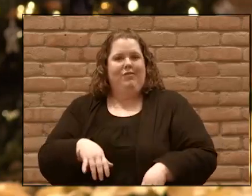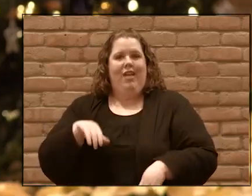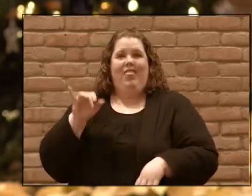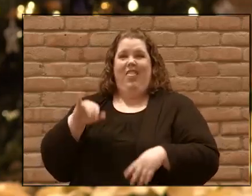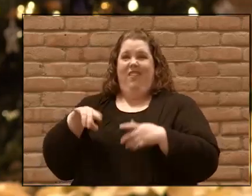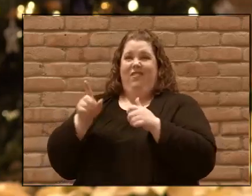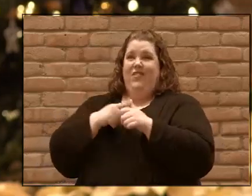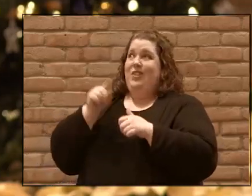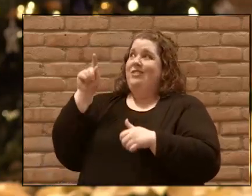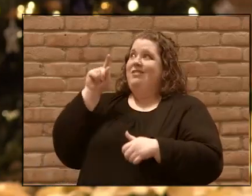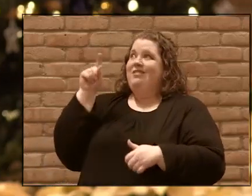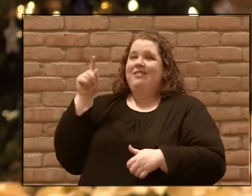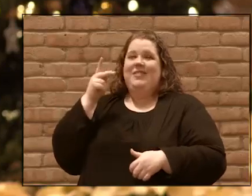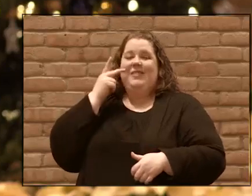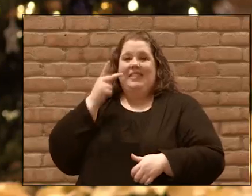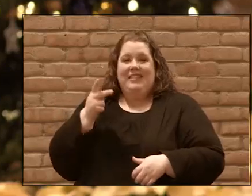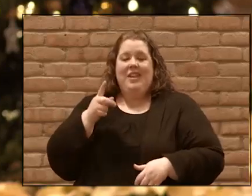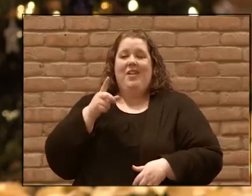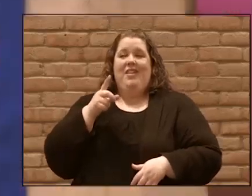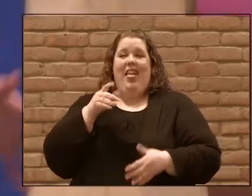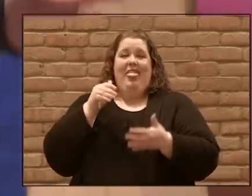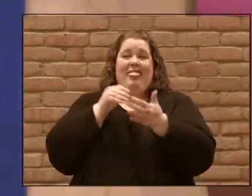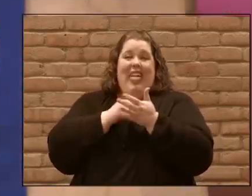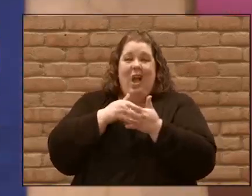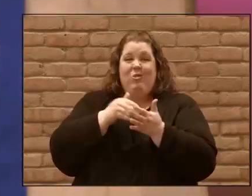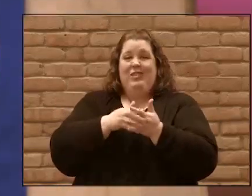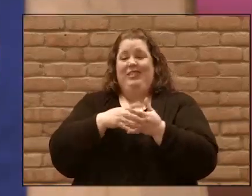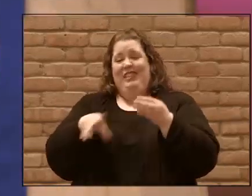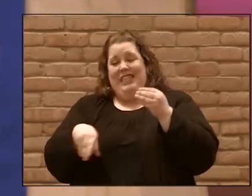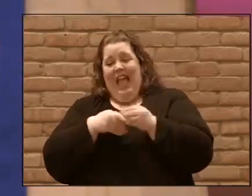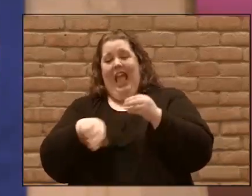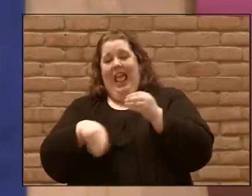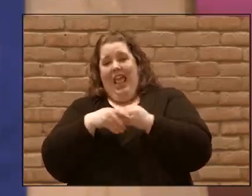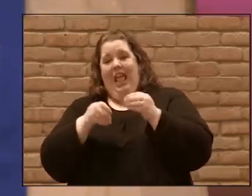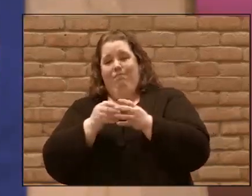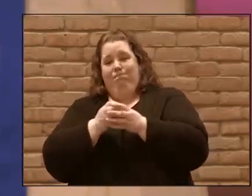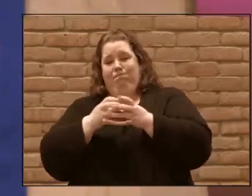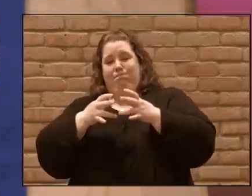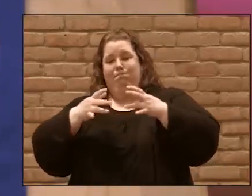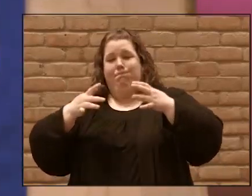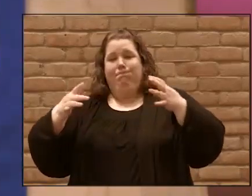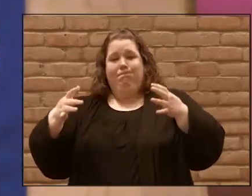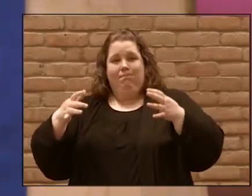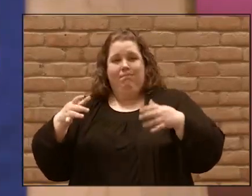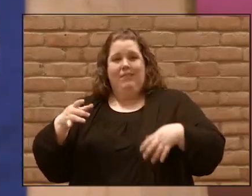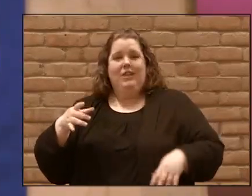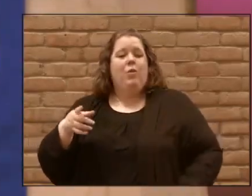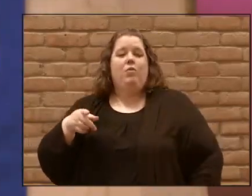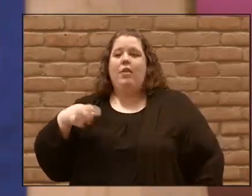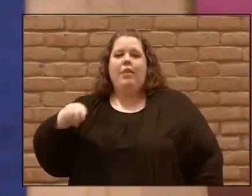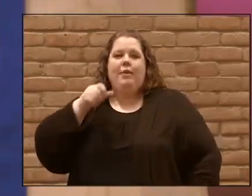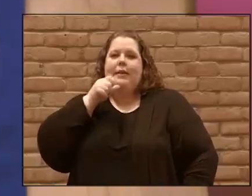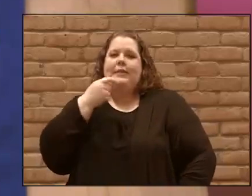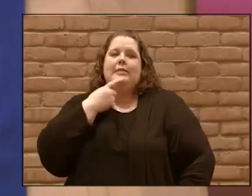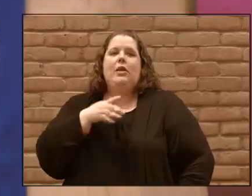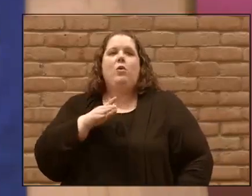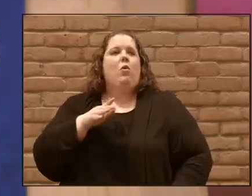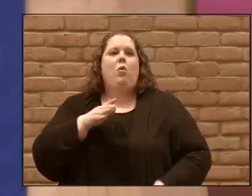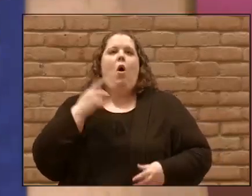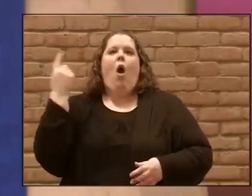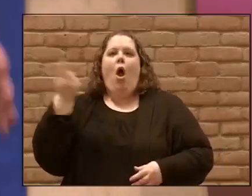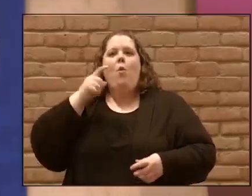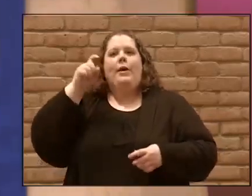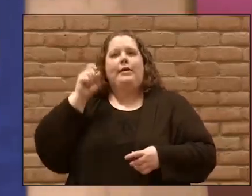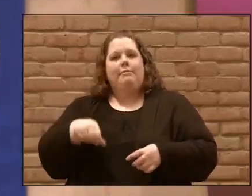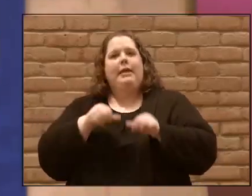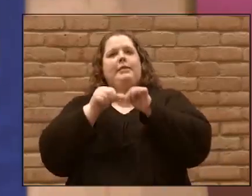thousands were added to their number. And so they don't, they're not saying this is how you have to do it in every time and every space. But they're saying